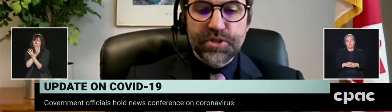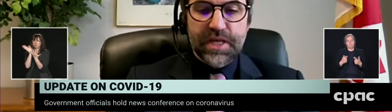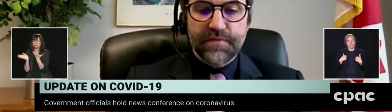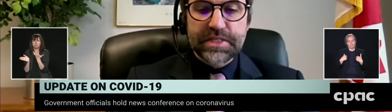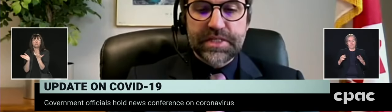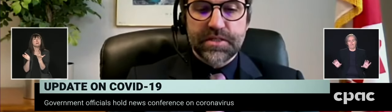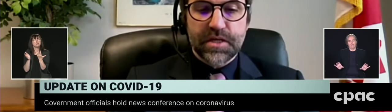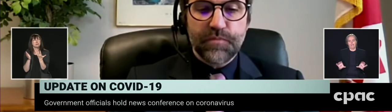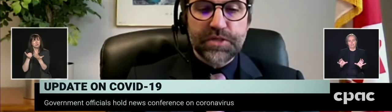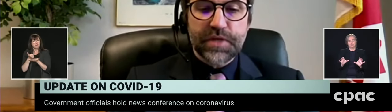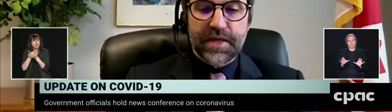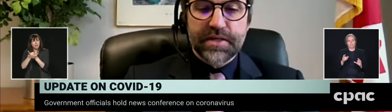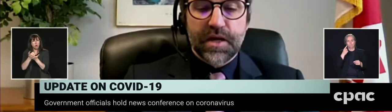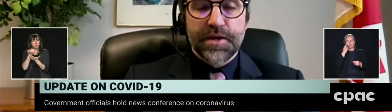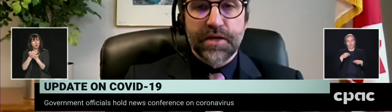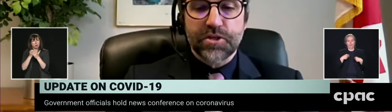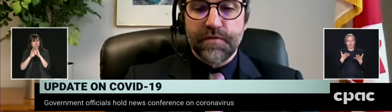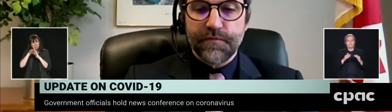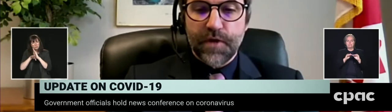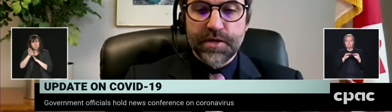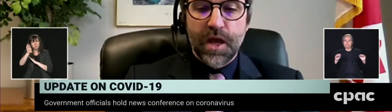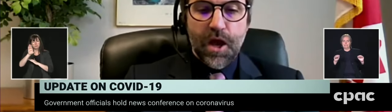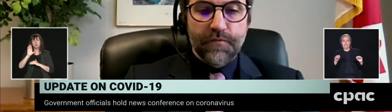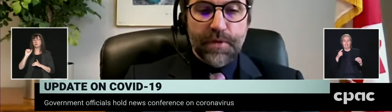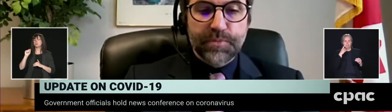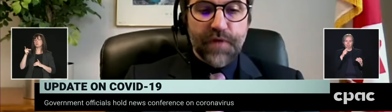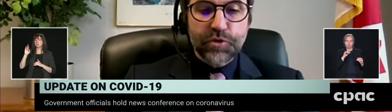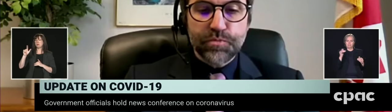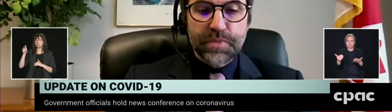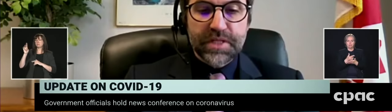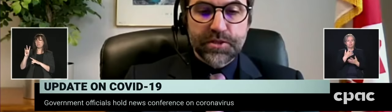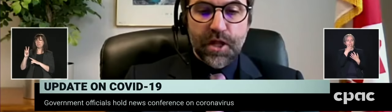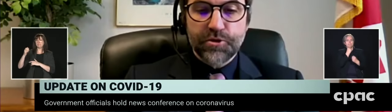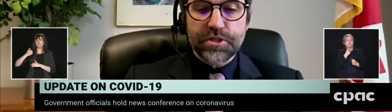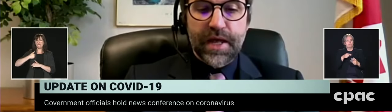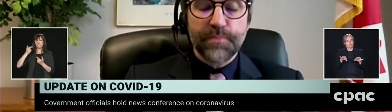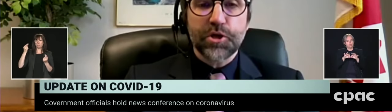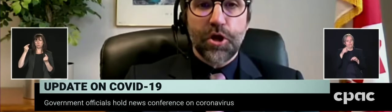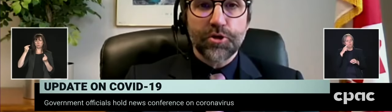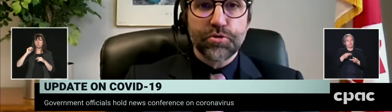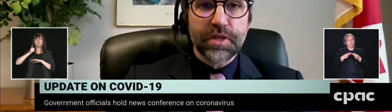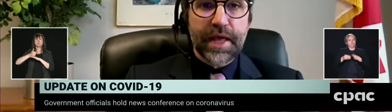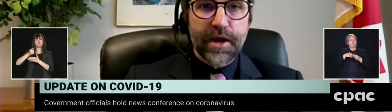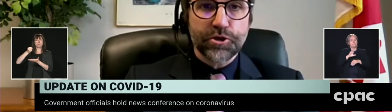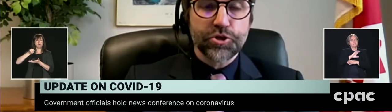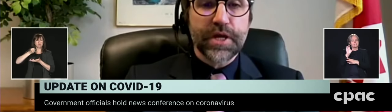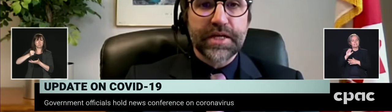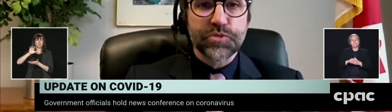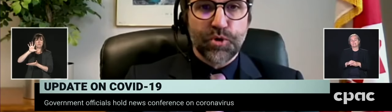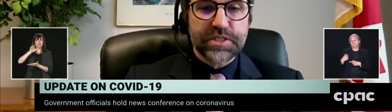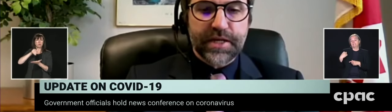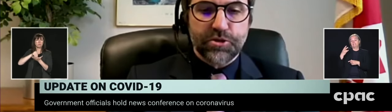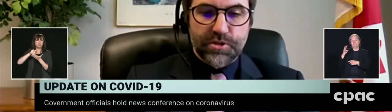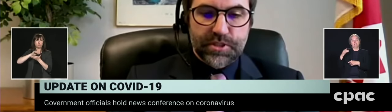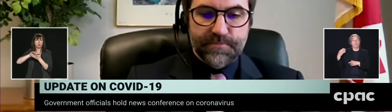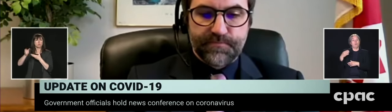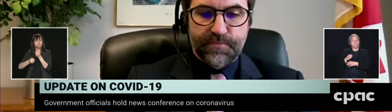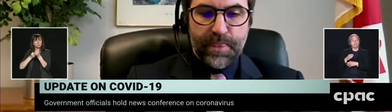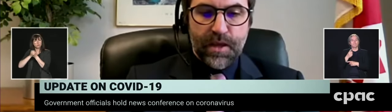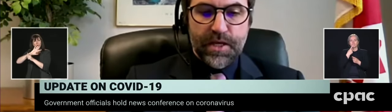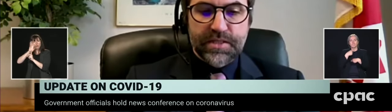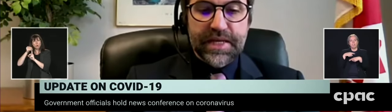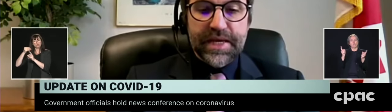On April 17th, the government of Canada announced a fund of up to $500 million to help the cultural heritage and sports sectors.